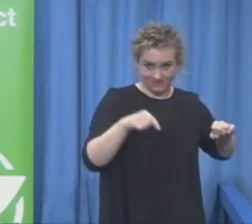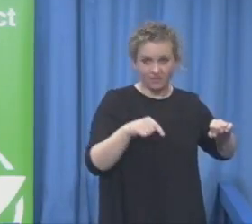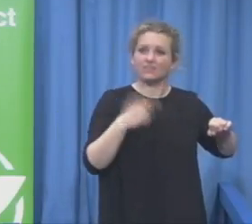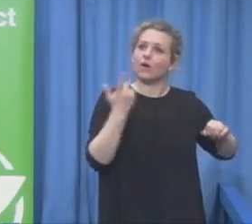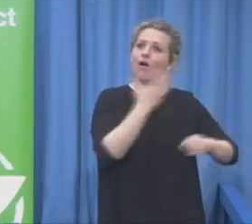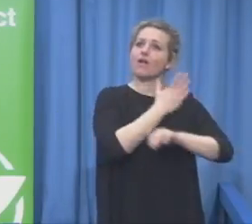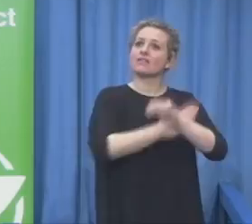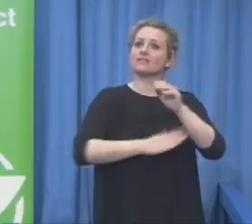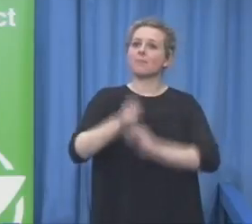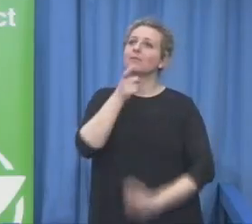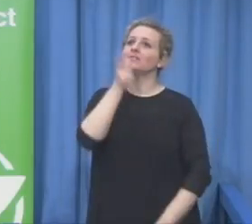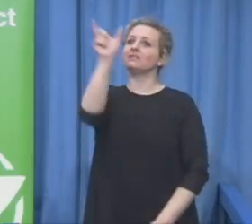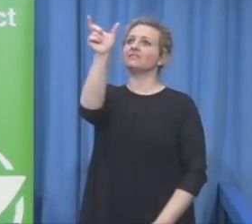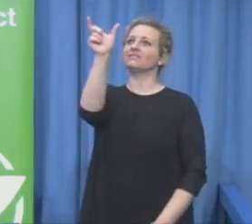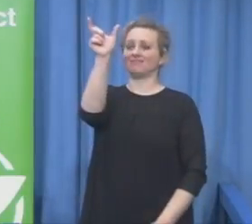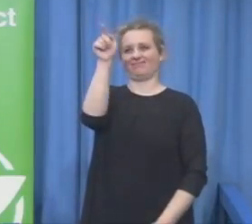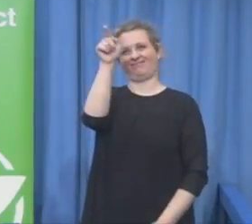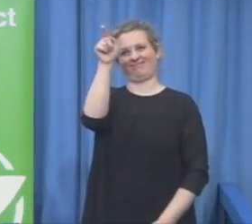of you got anything to add?